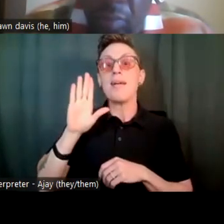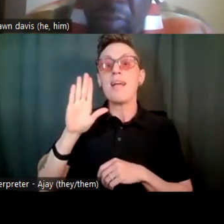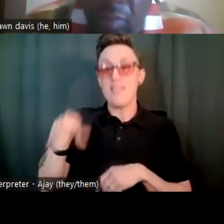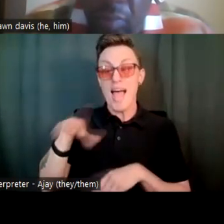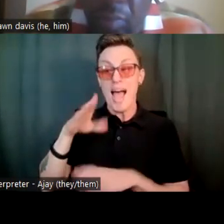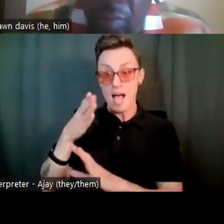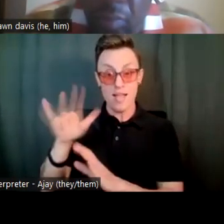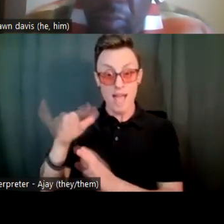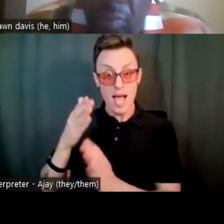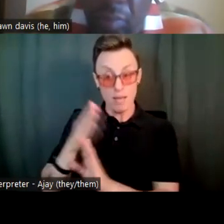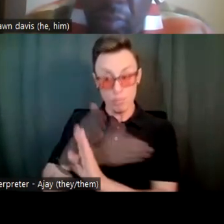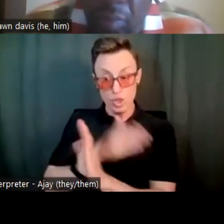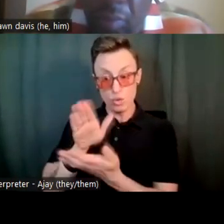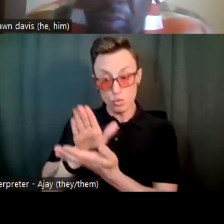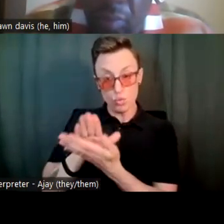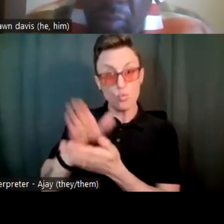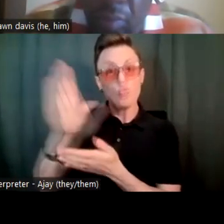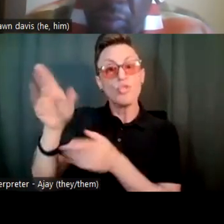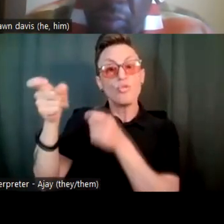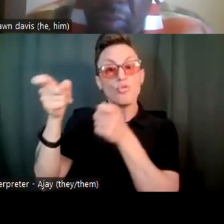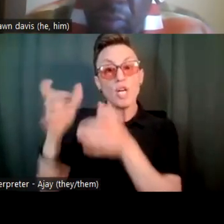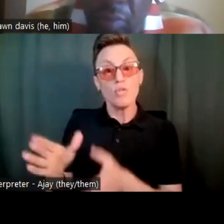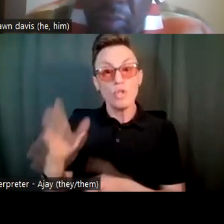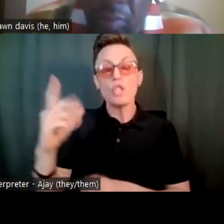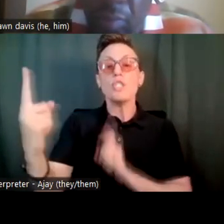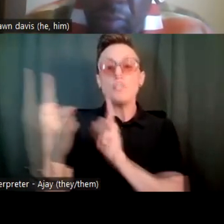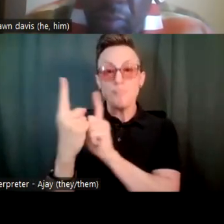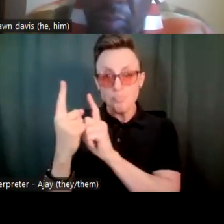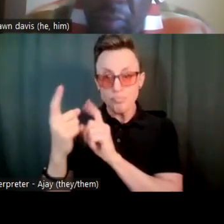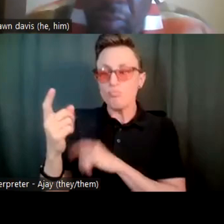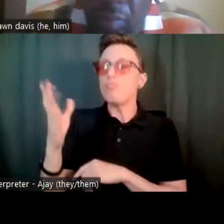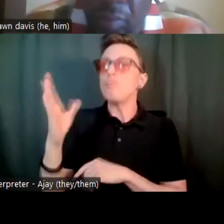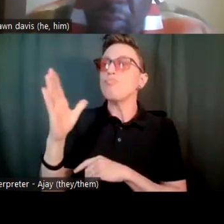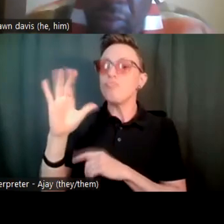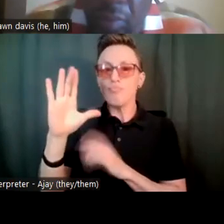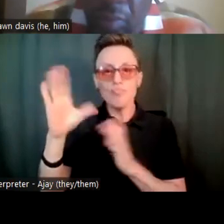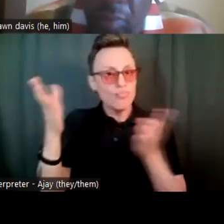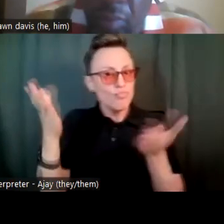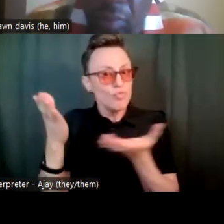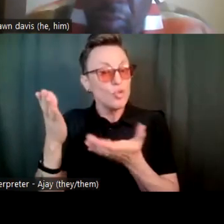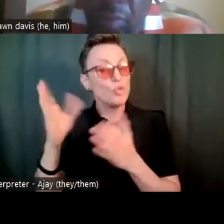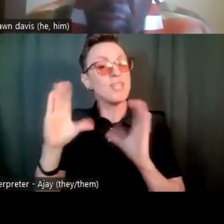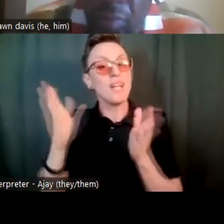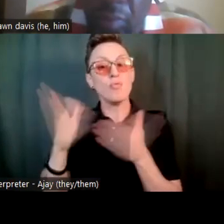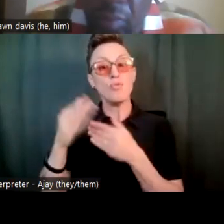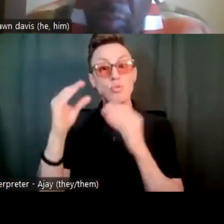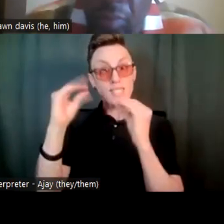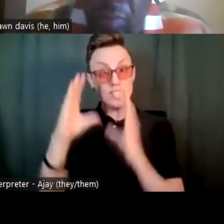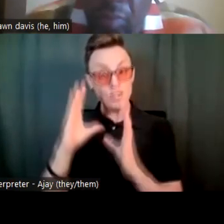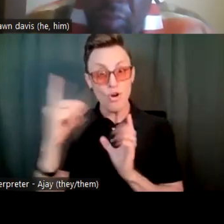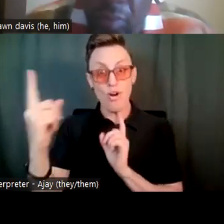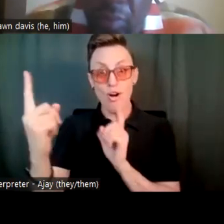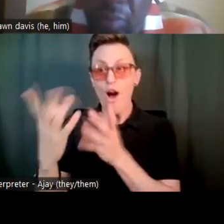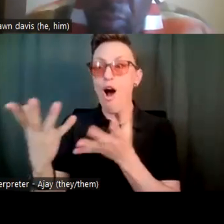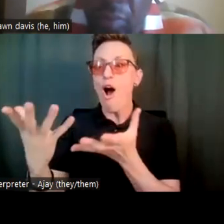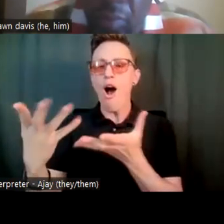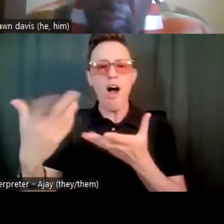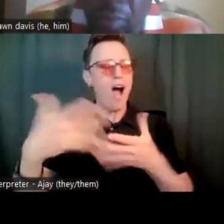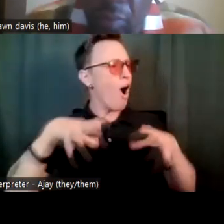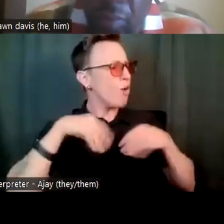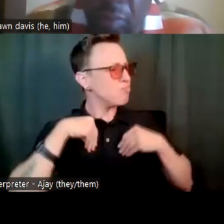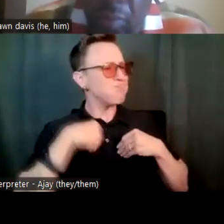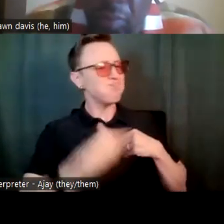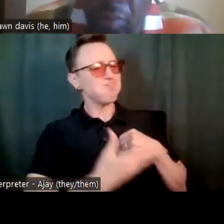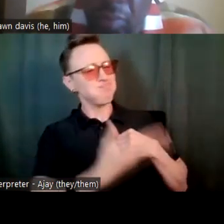kids were going to attend. And she introduced me to the classroom teacher and they were completely accepting and willing to